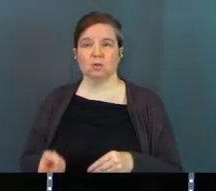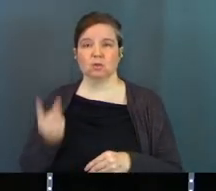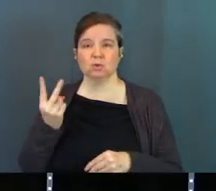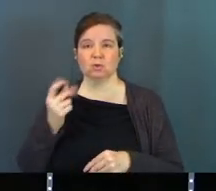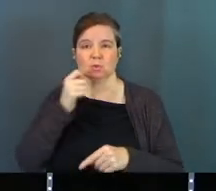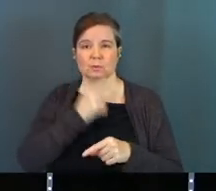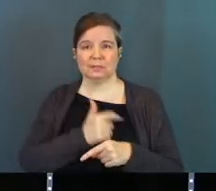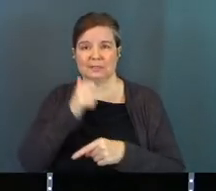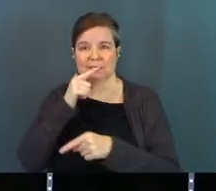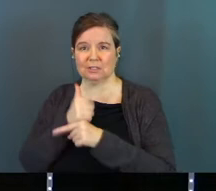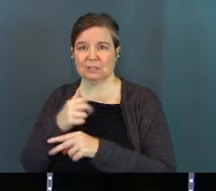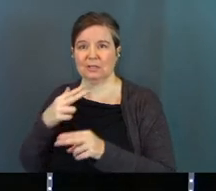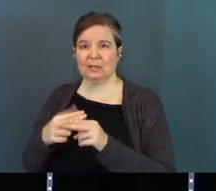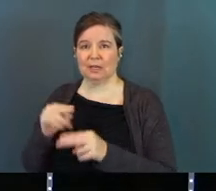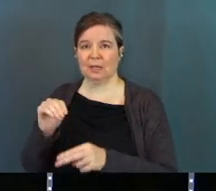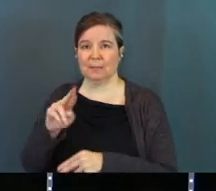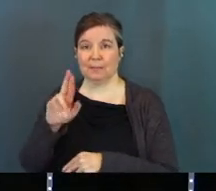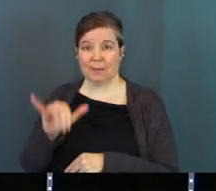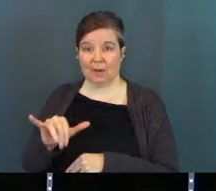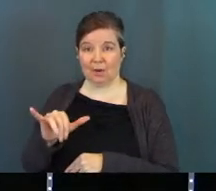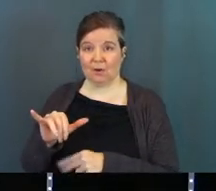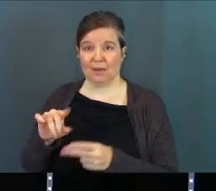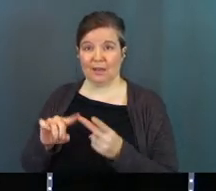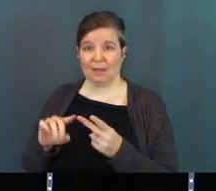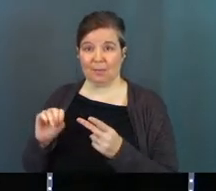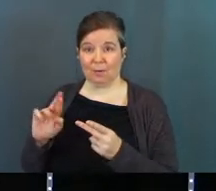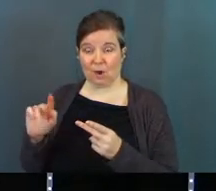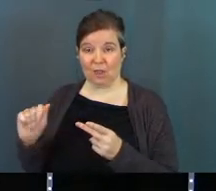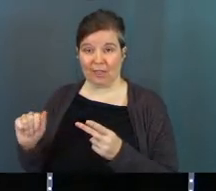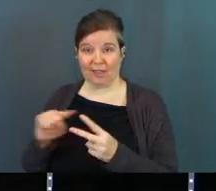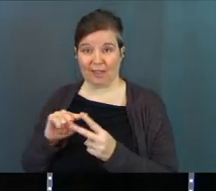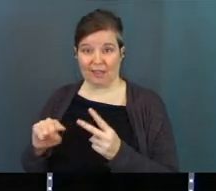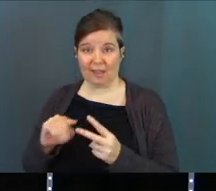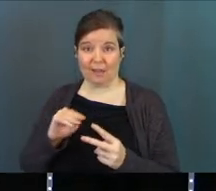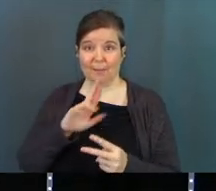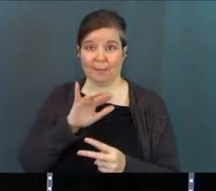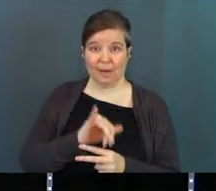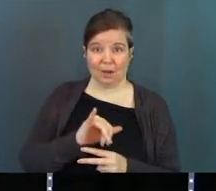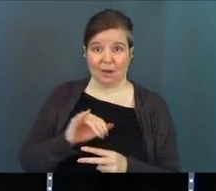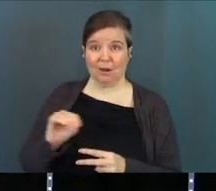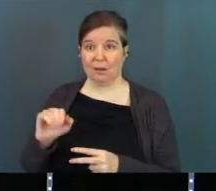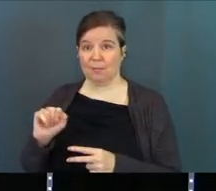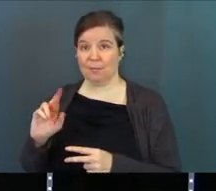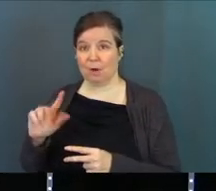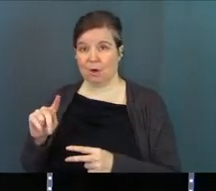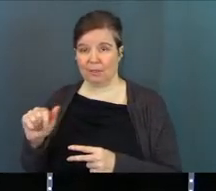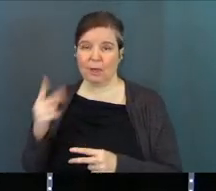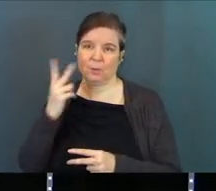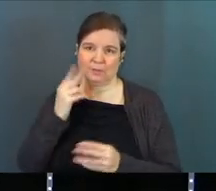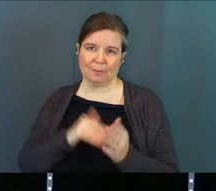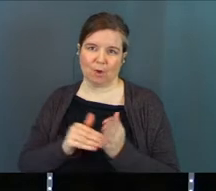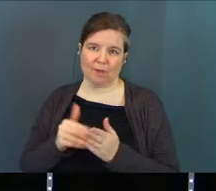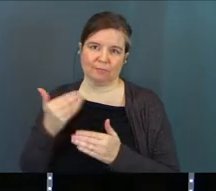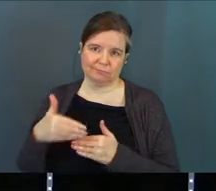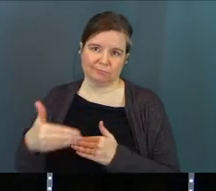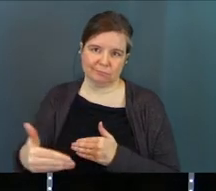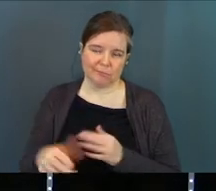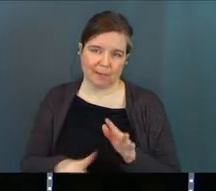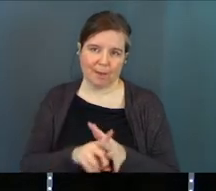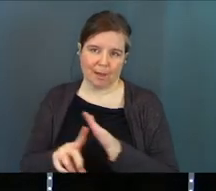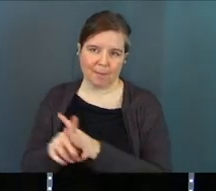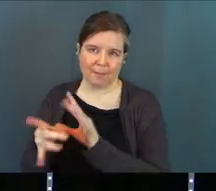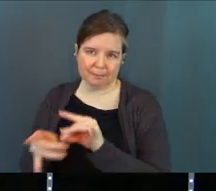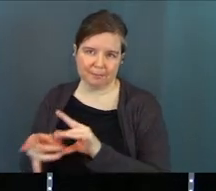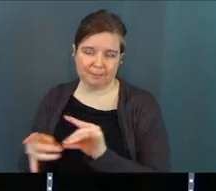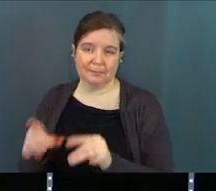sisters named Mary and Martha. Have you heard this before, right? Mary and Martha, and we see them quite a bit throughout scripture, they pop